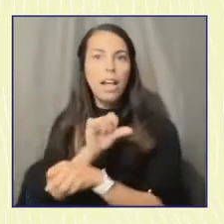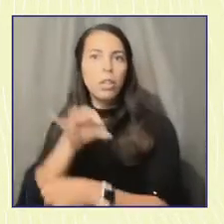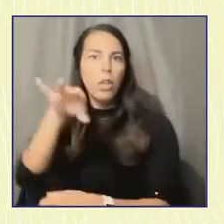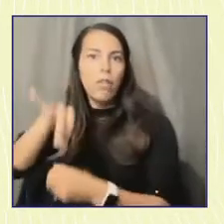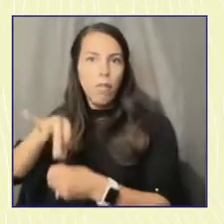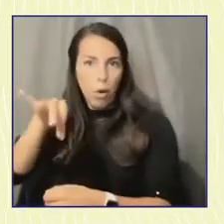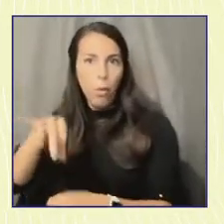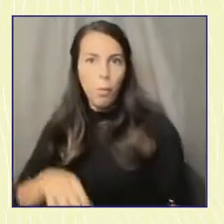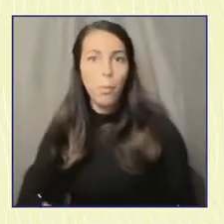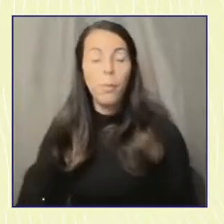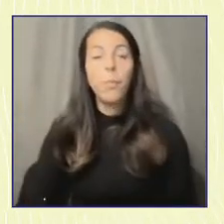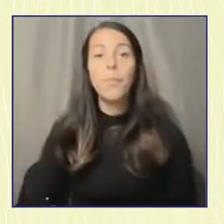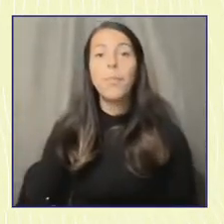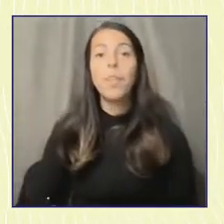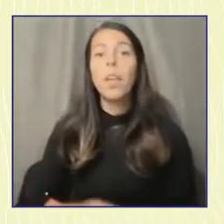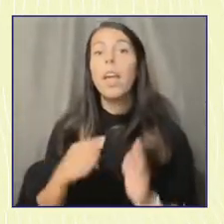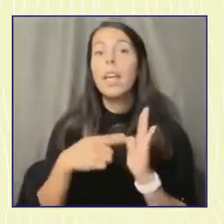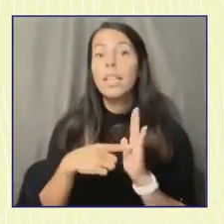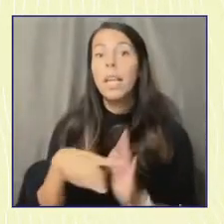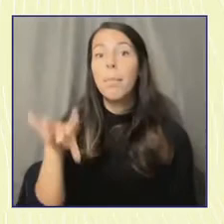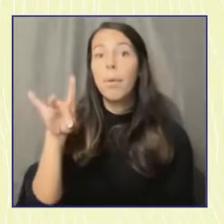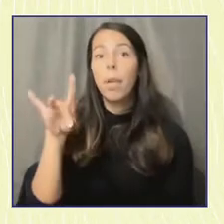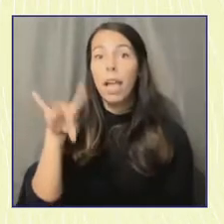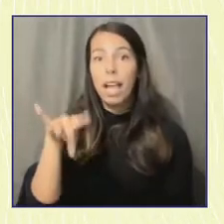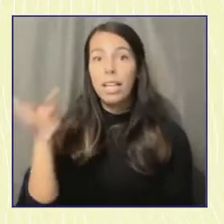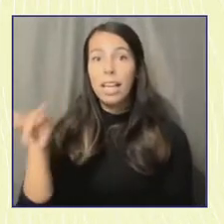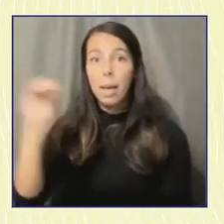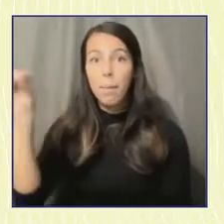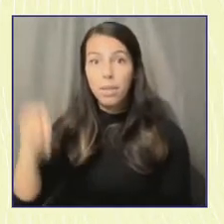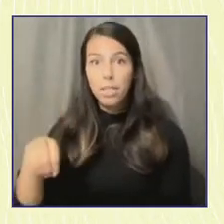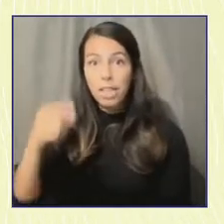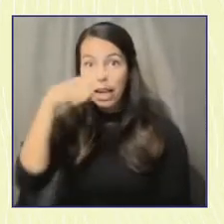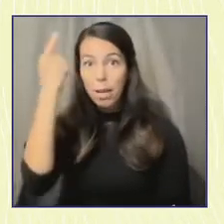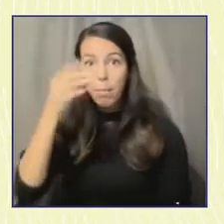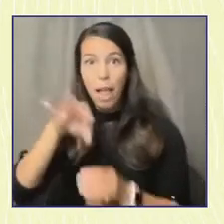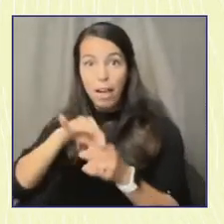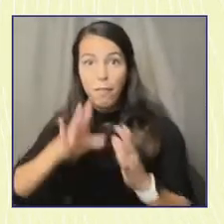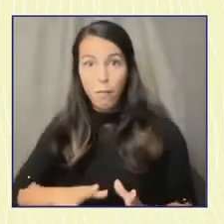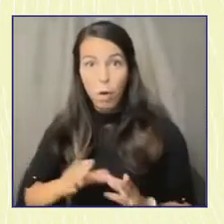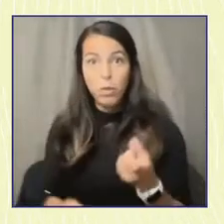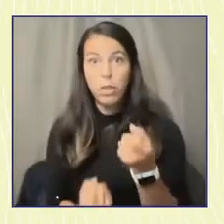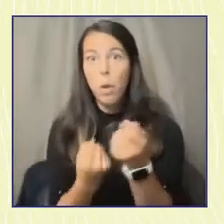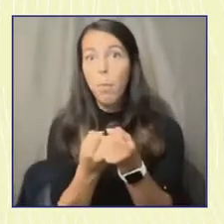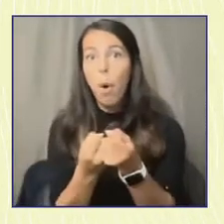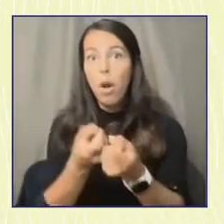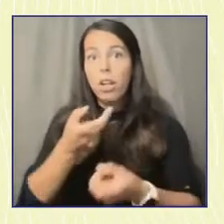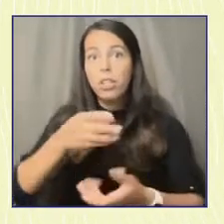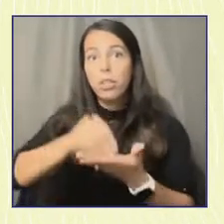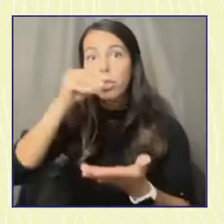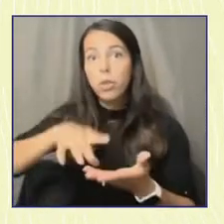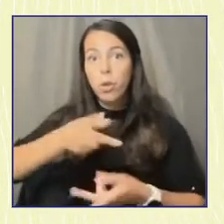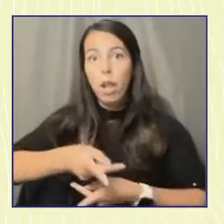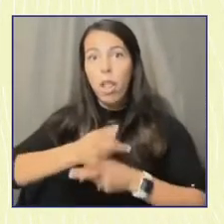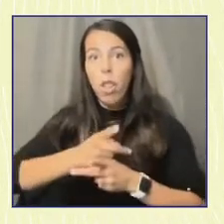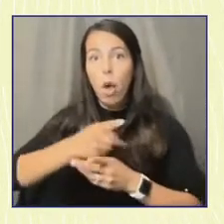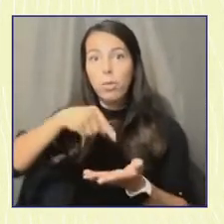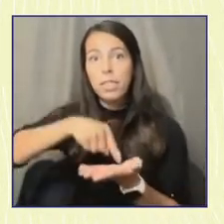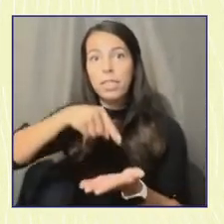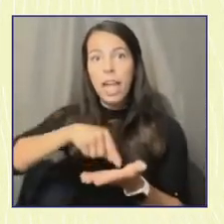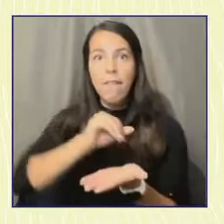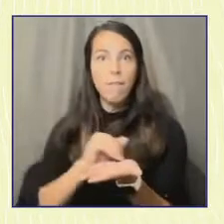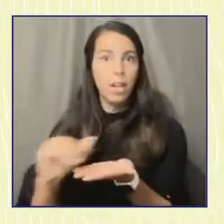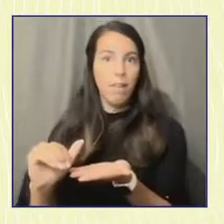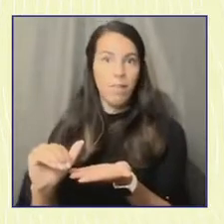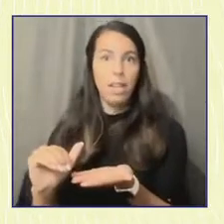example, 88% of Black voters between 18 and 29 in Georgia support student loan debt forgiveness. That helps me know that